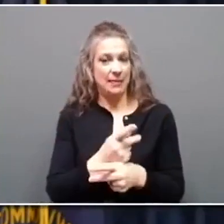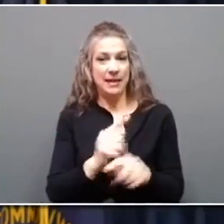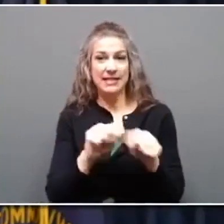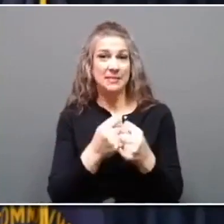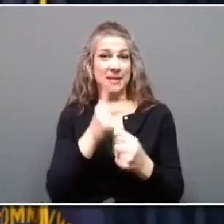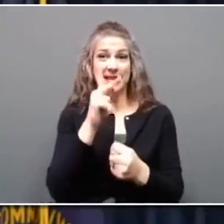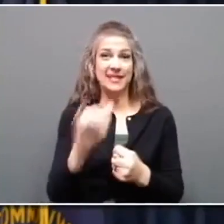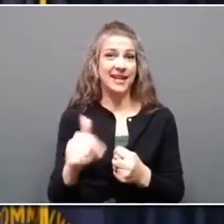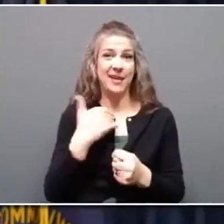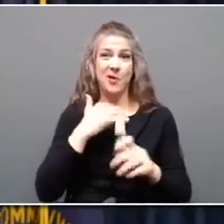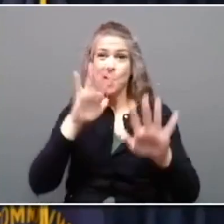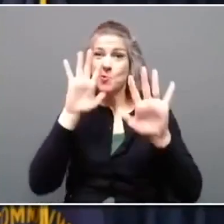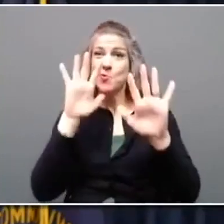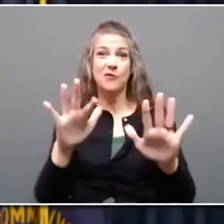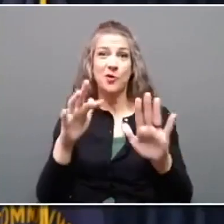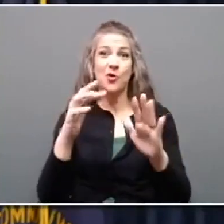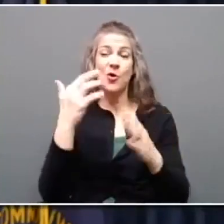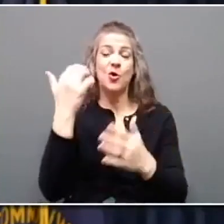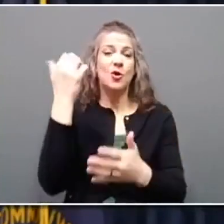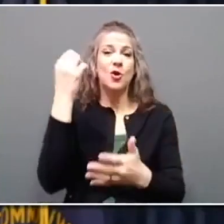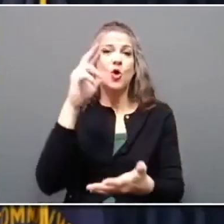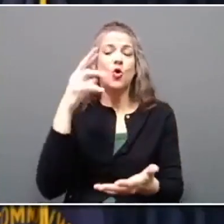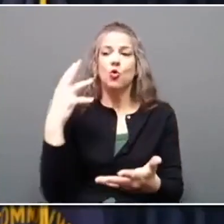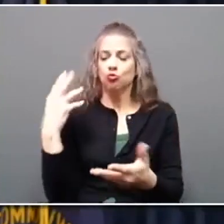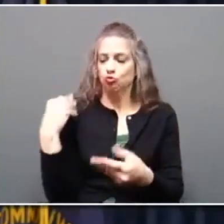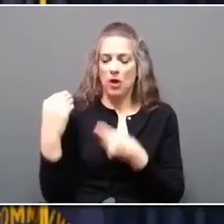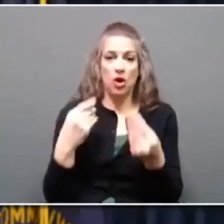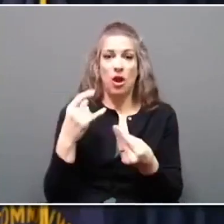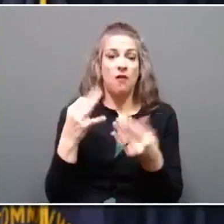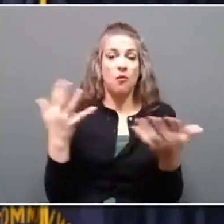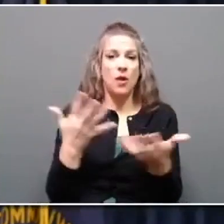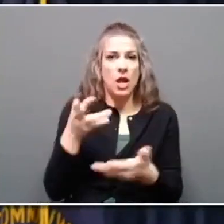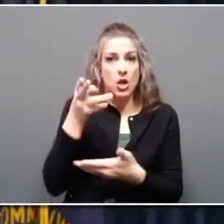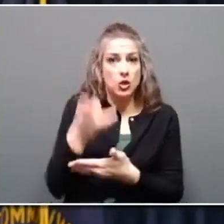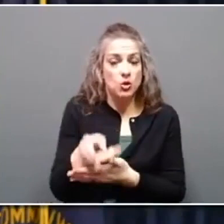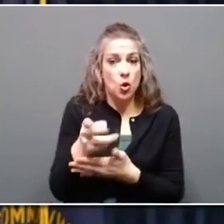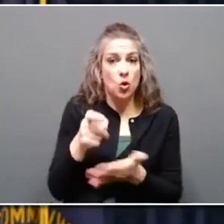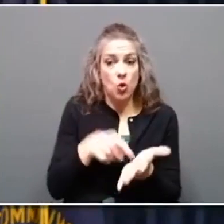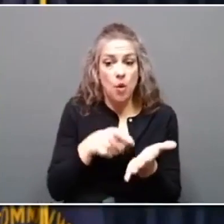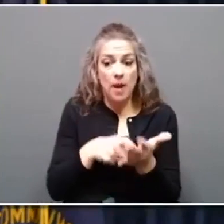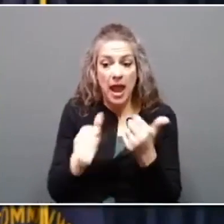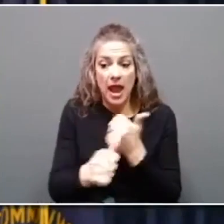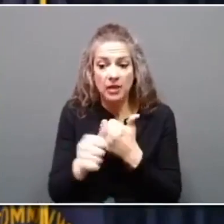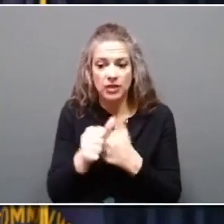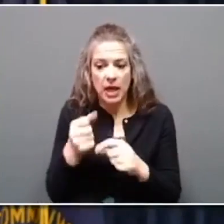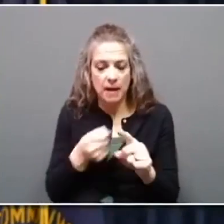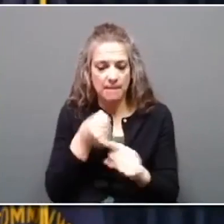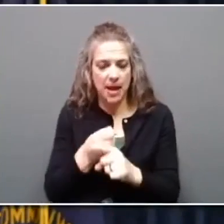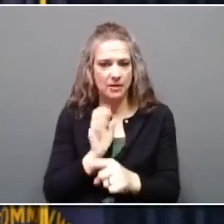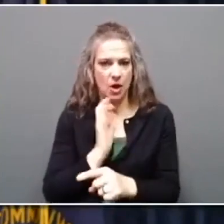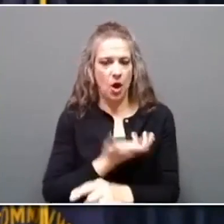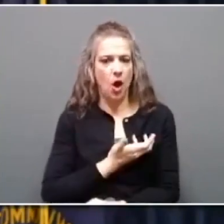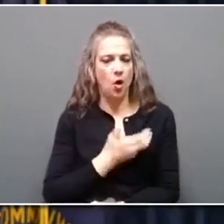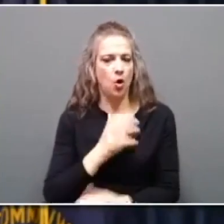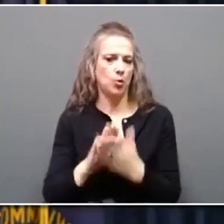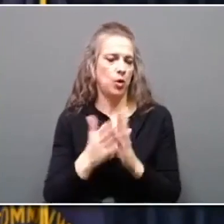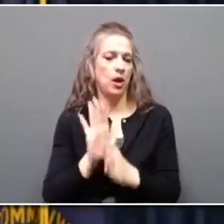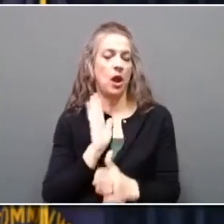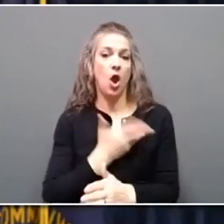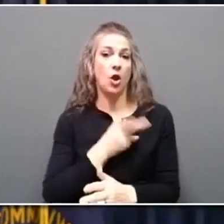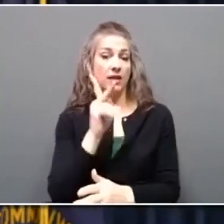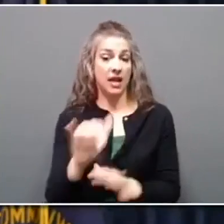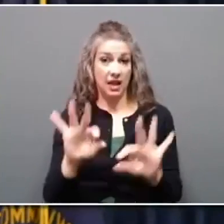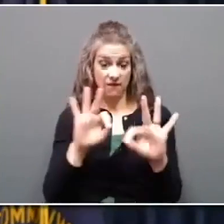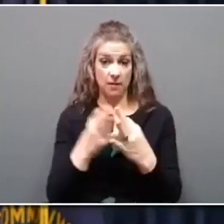Kentucky's inventory of historic coal mining hazards that are impacting our coal field communities. Our Kentucky families will directly